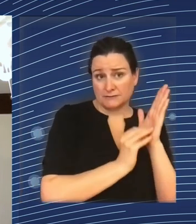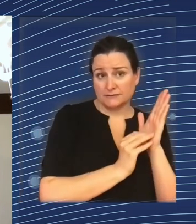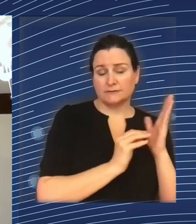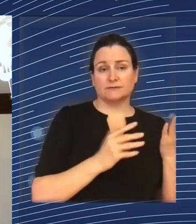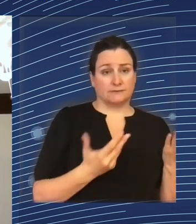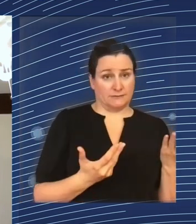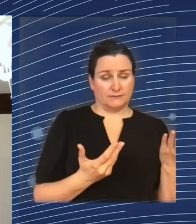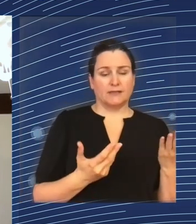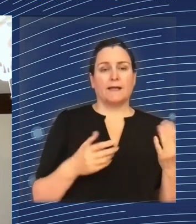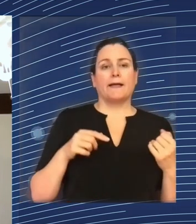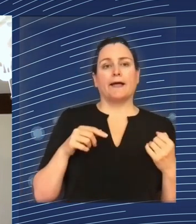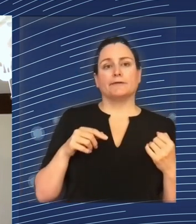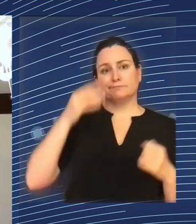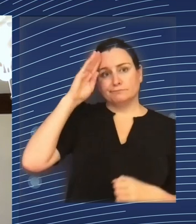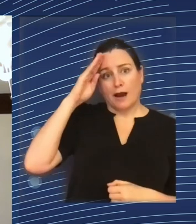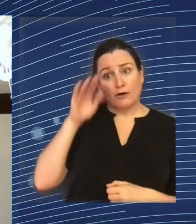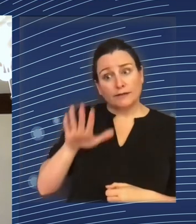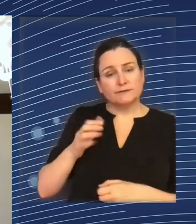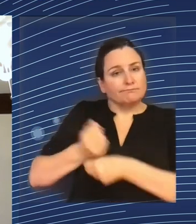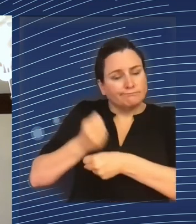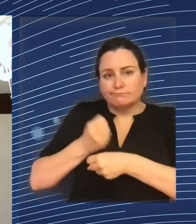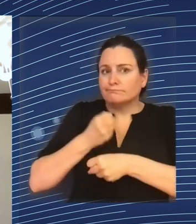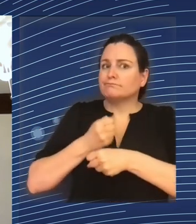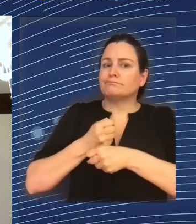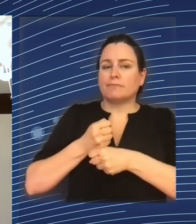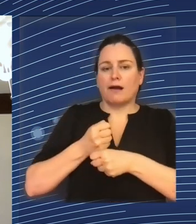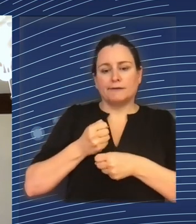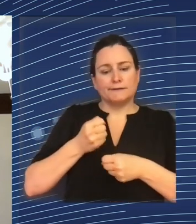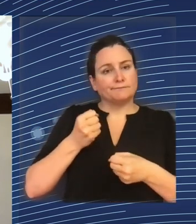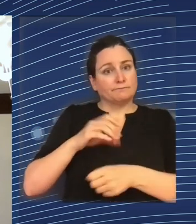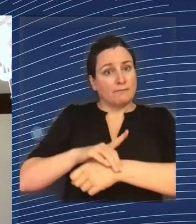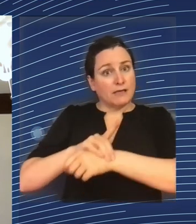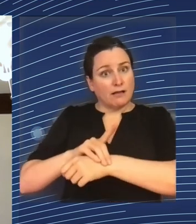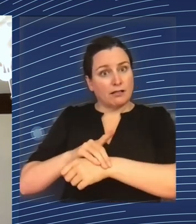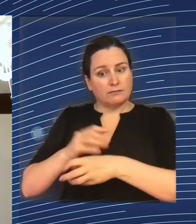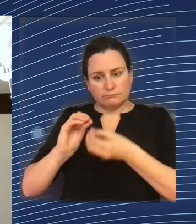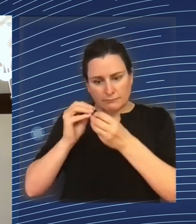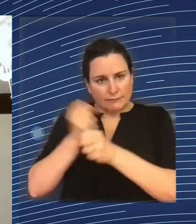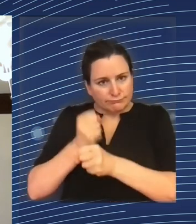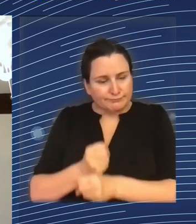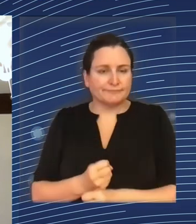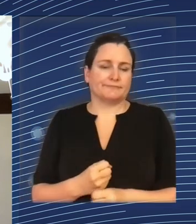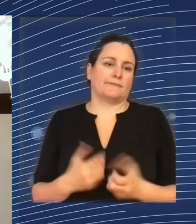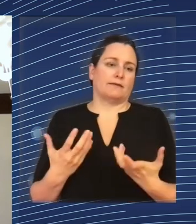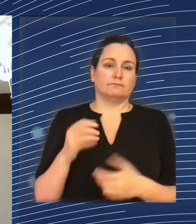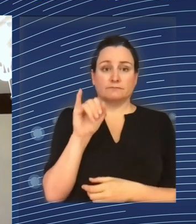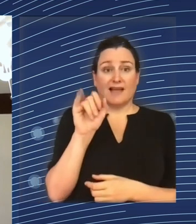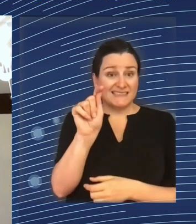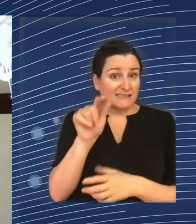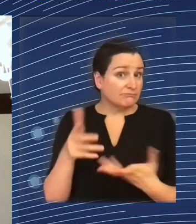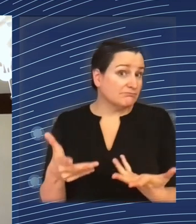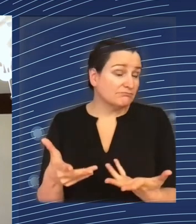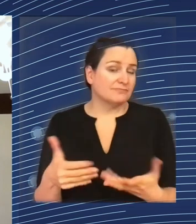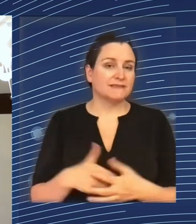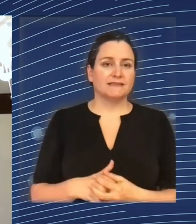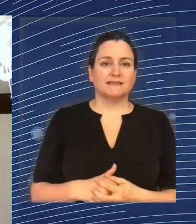Ireland, it's medical production, which is very high tech. And then the IT examples. So this can be